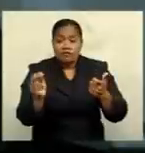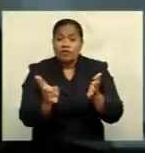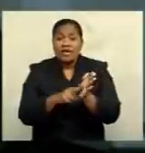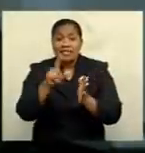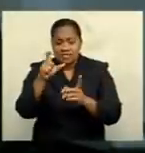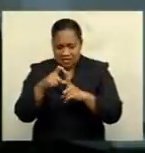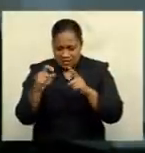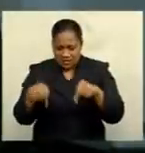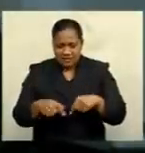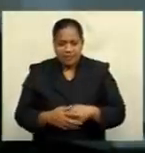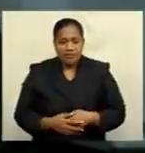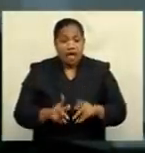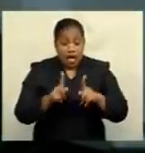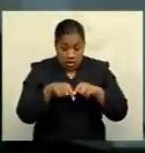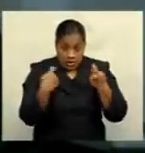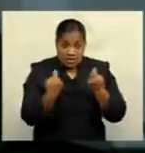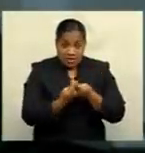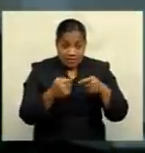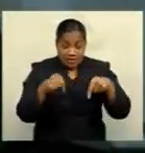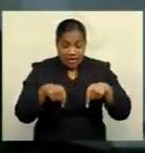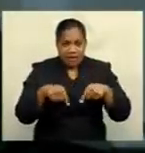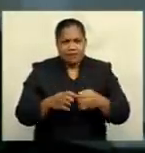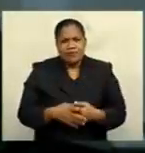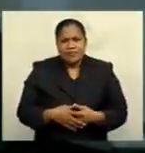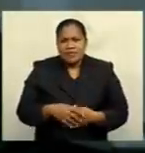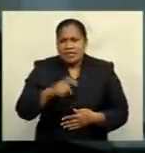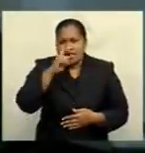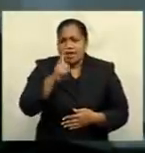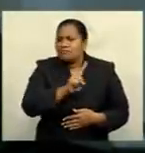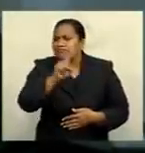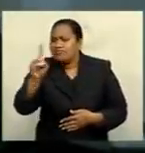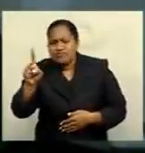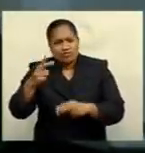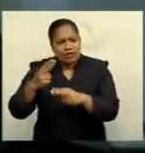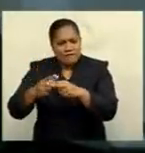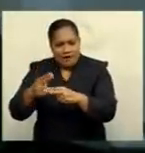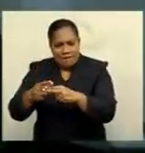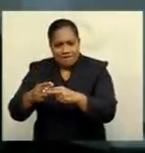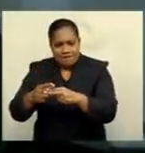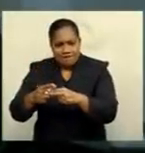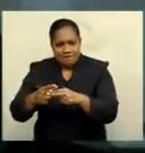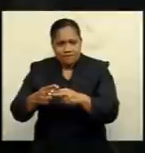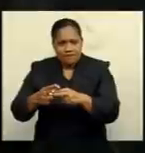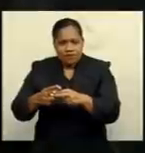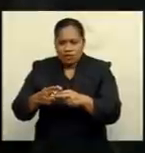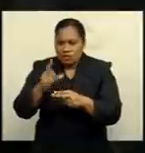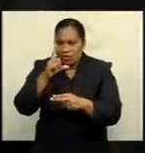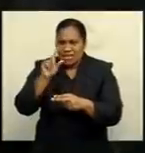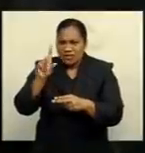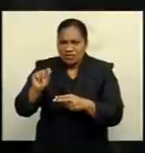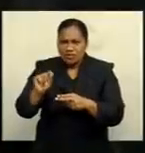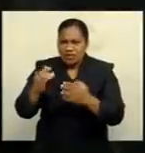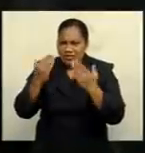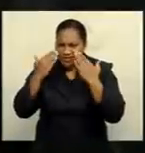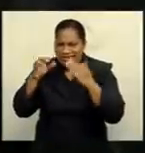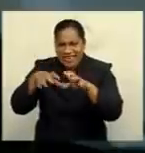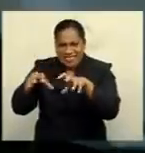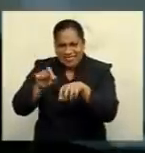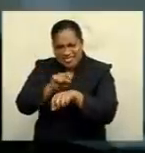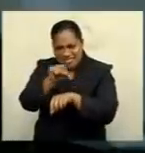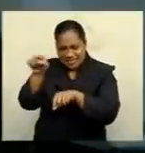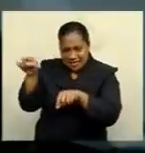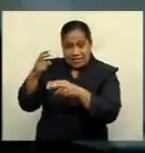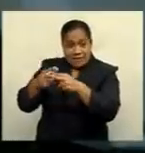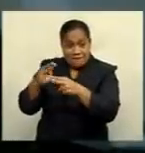Our team, the extension team, is not able to reach to the farm to provide the outreach activities on the dairy farm level.